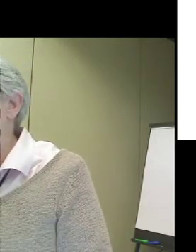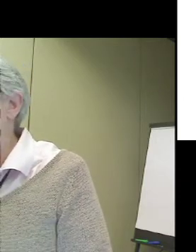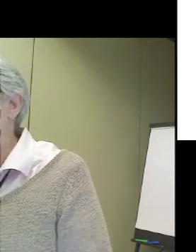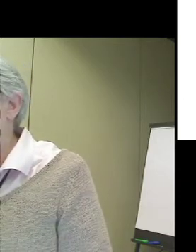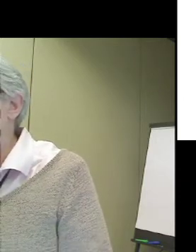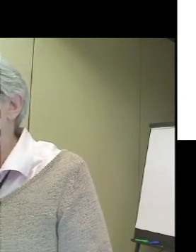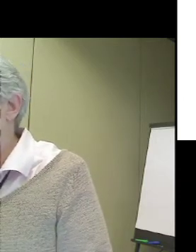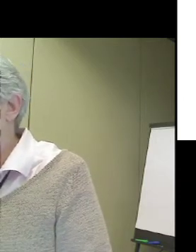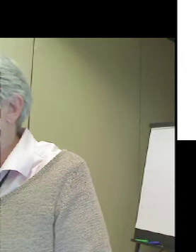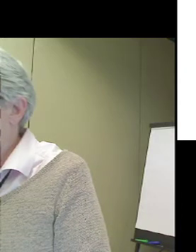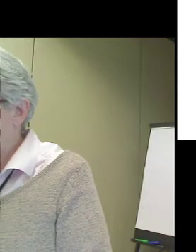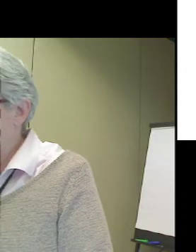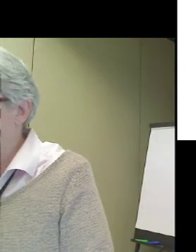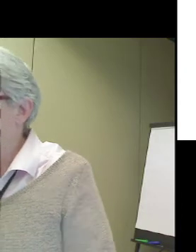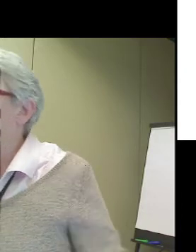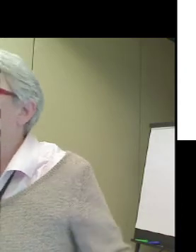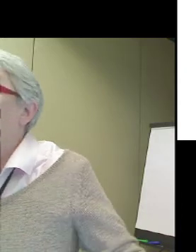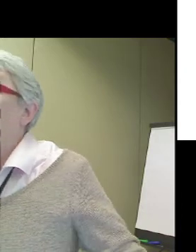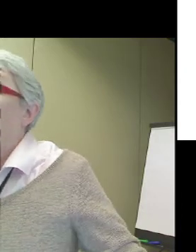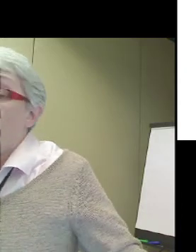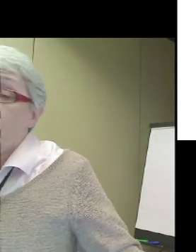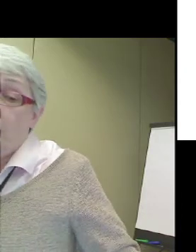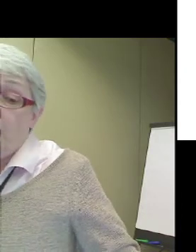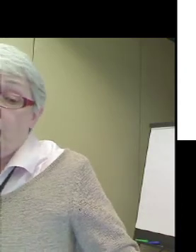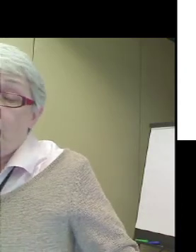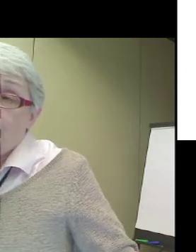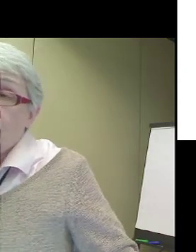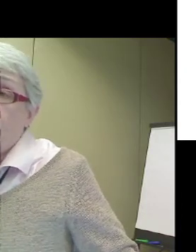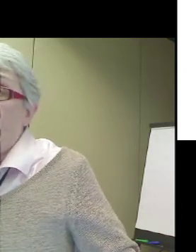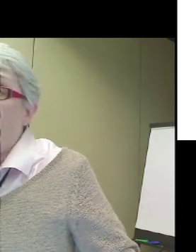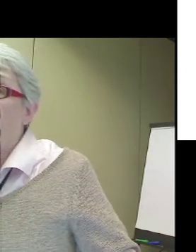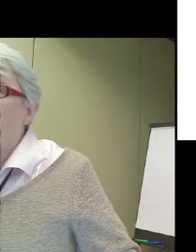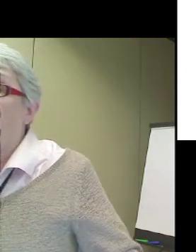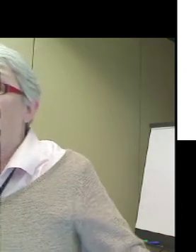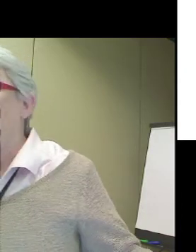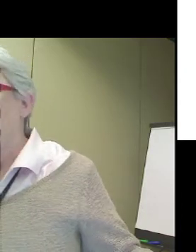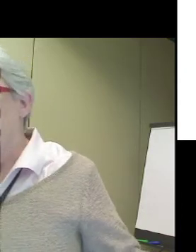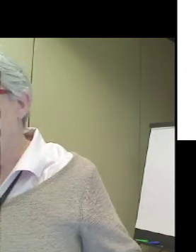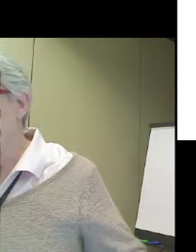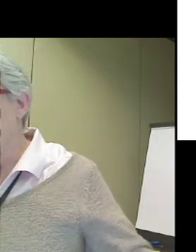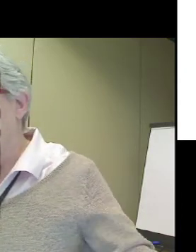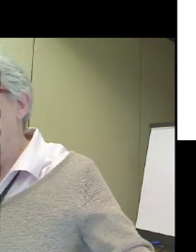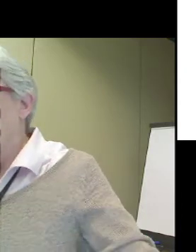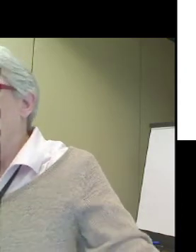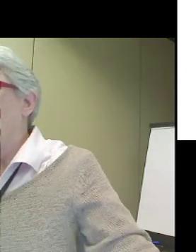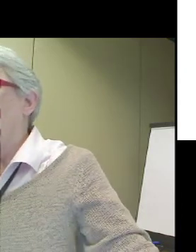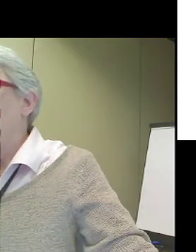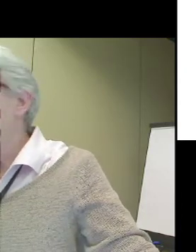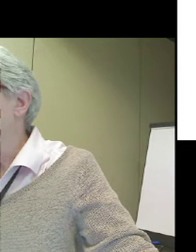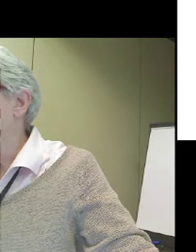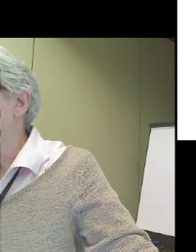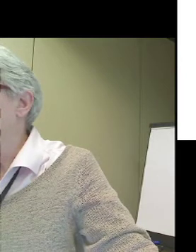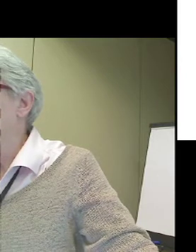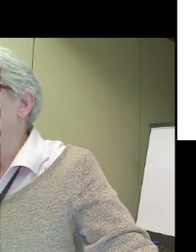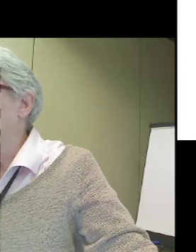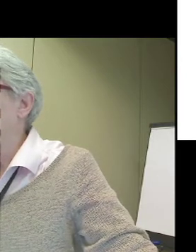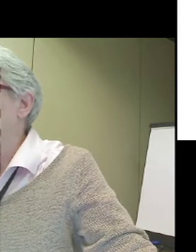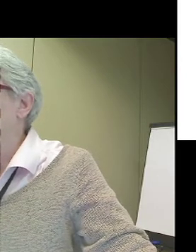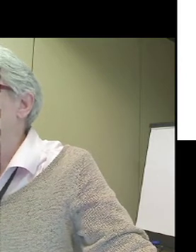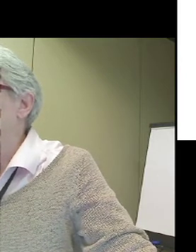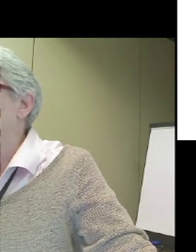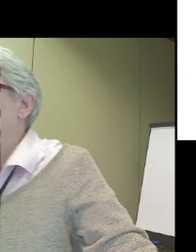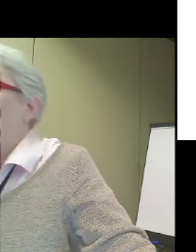college students. And I came along and I was very impressed and had been eager to,